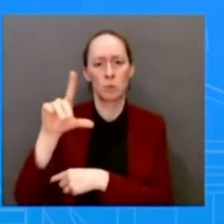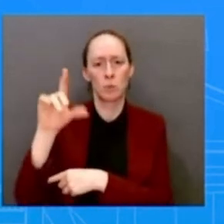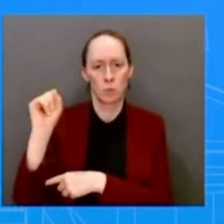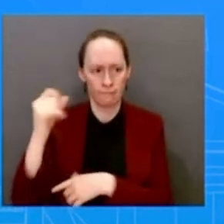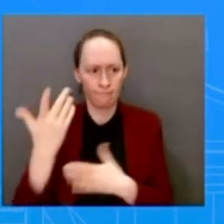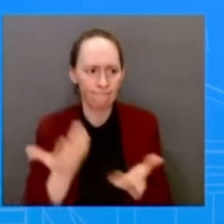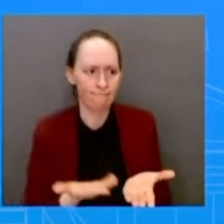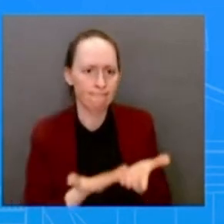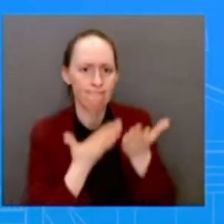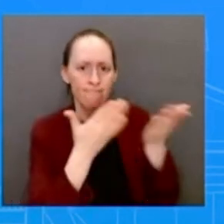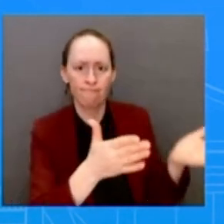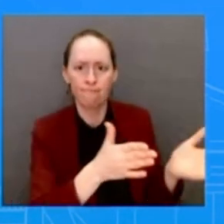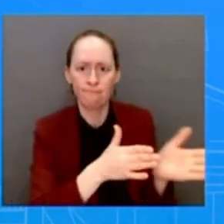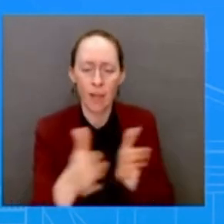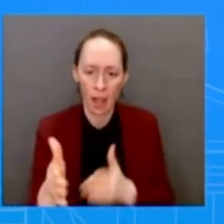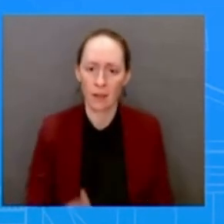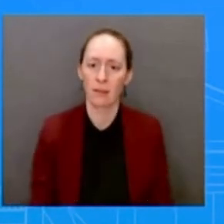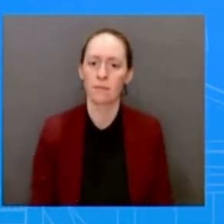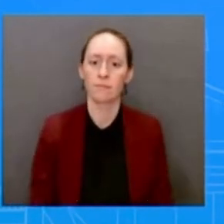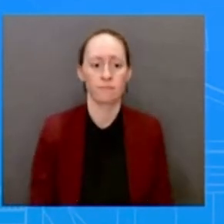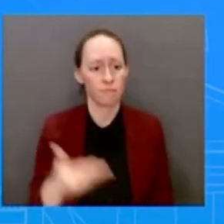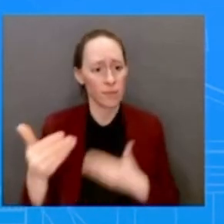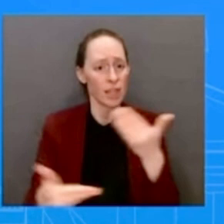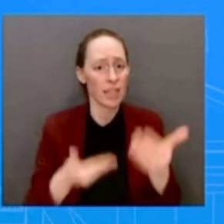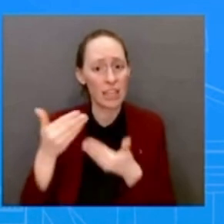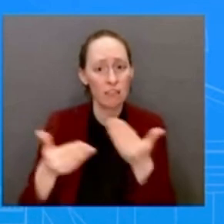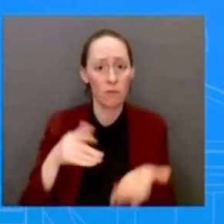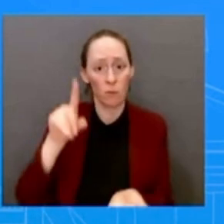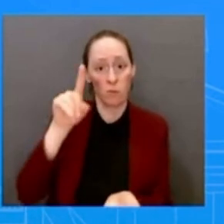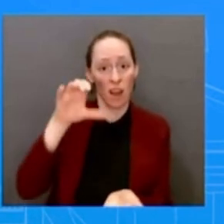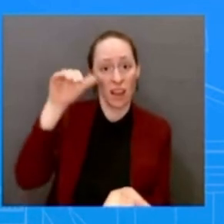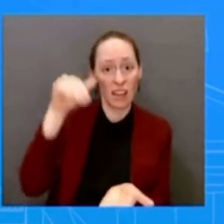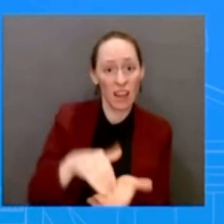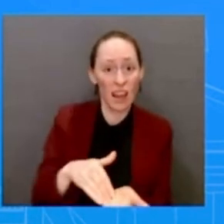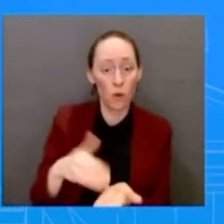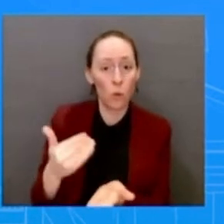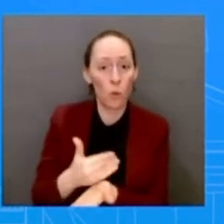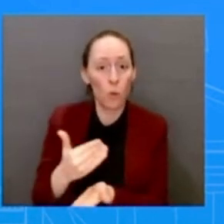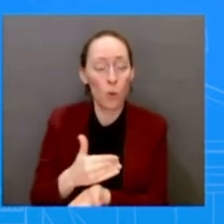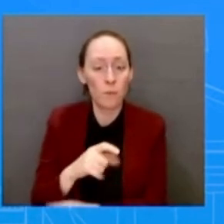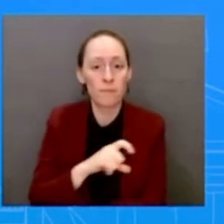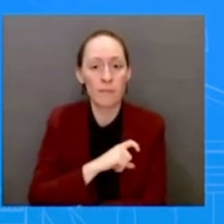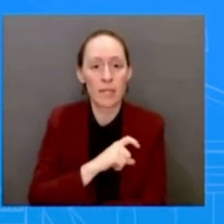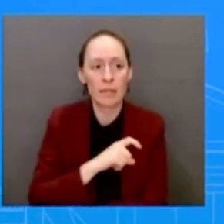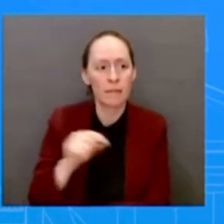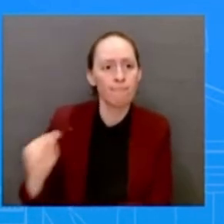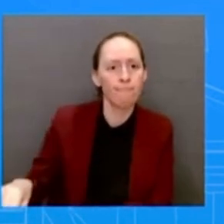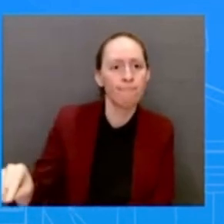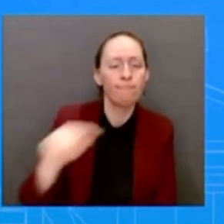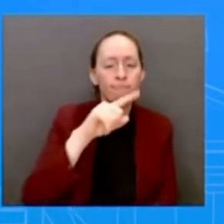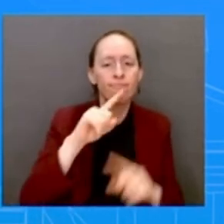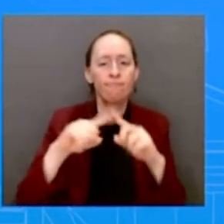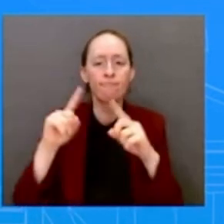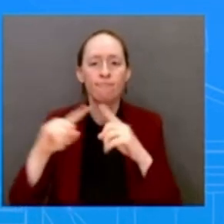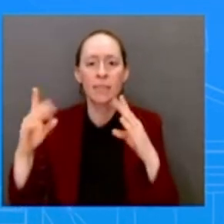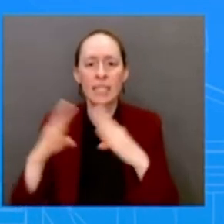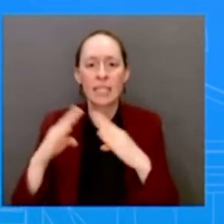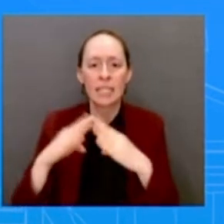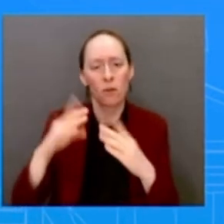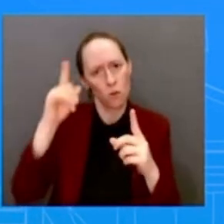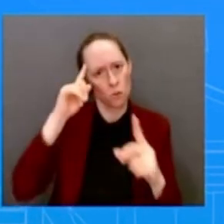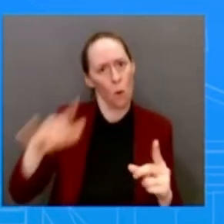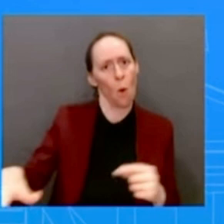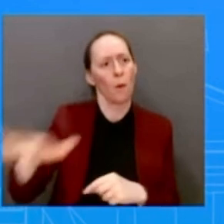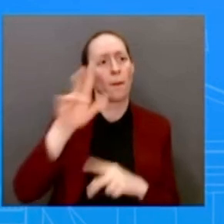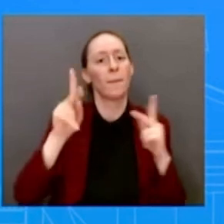COPS to put them in communities, working with communities to make sure communities feel safe. And that's not just that. There's the COPS program, right? And we're going to see